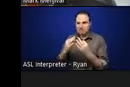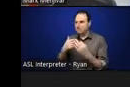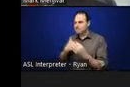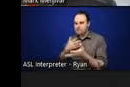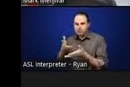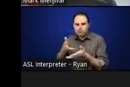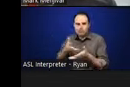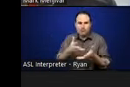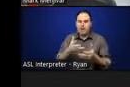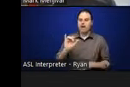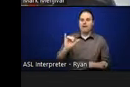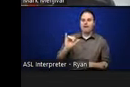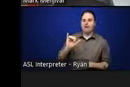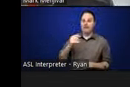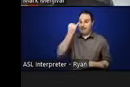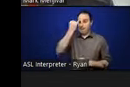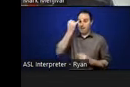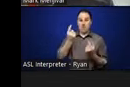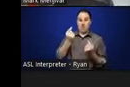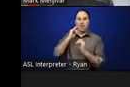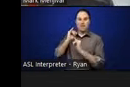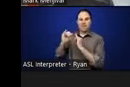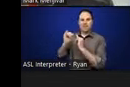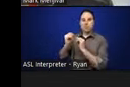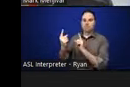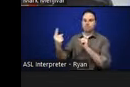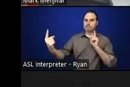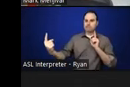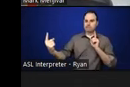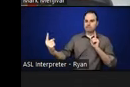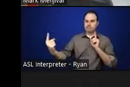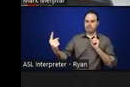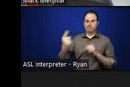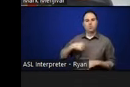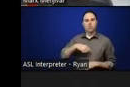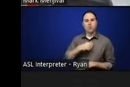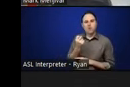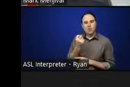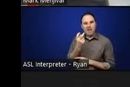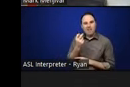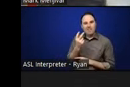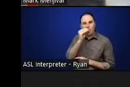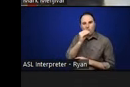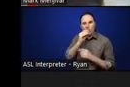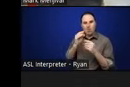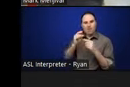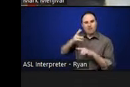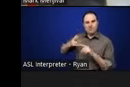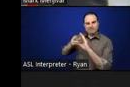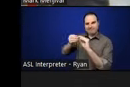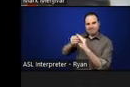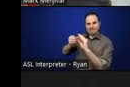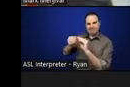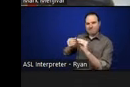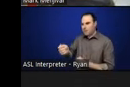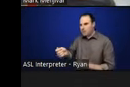interview distance. And we created a set of 12 oral histories with residents that were there. But the way that we shared